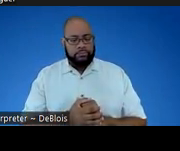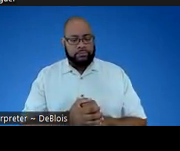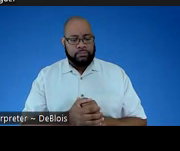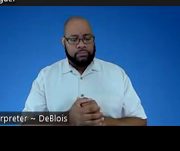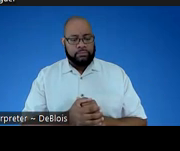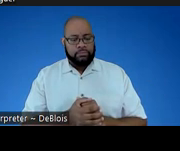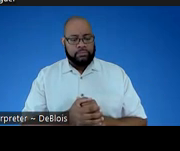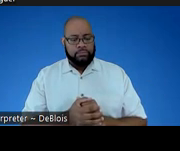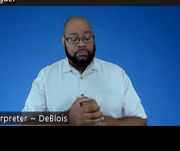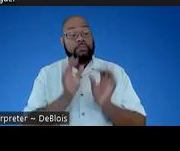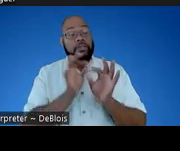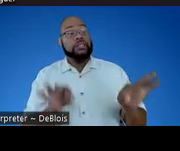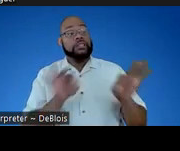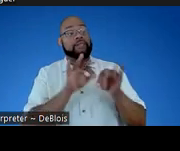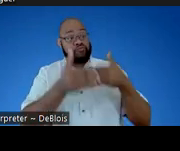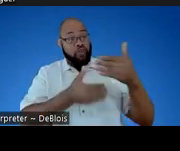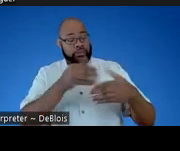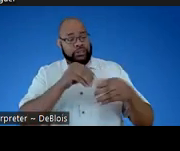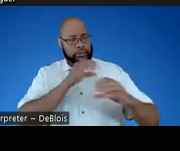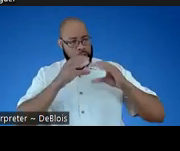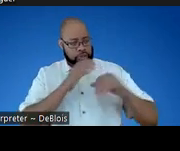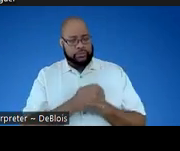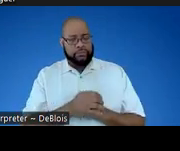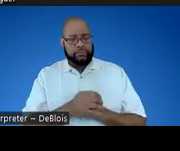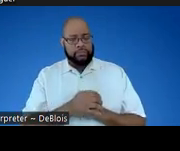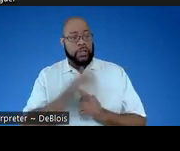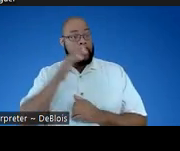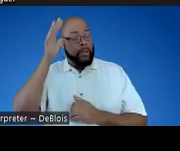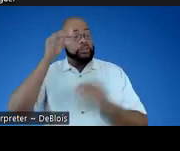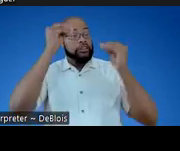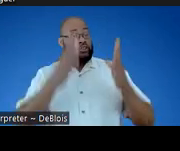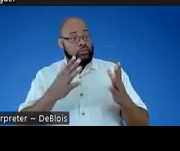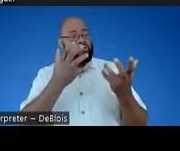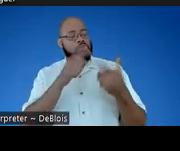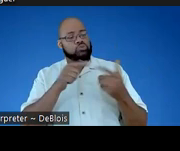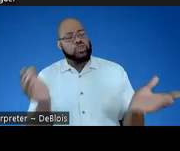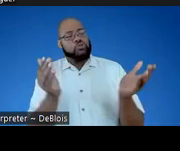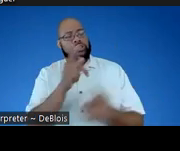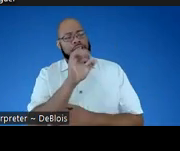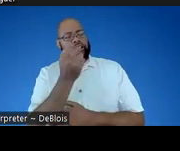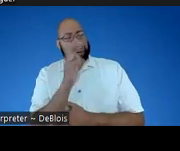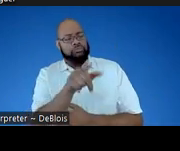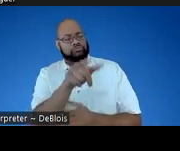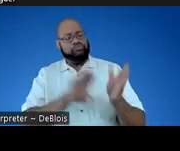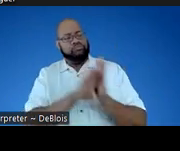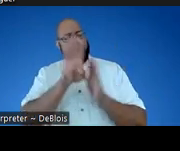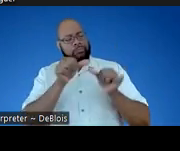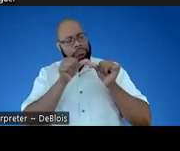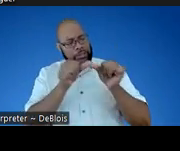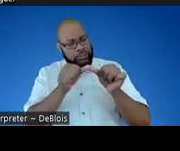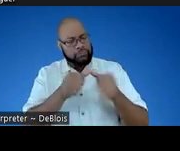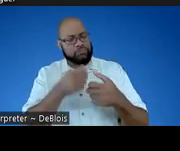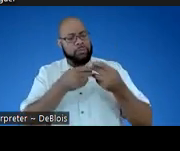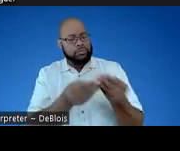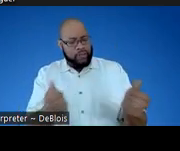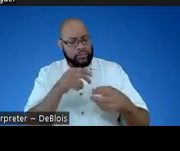made significant progress in communication. His parents and teachers want to encourage Kingston to develop persistence, problem